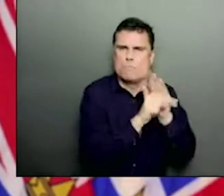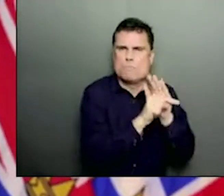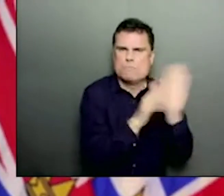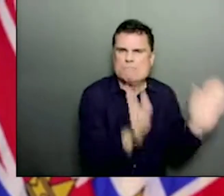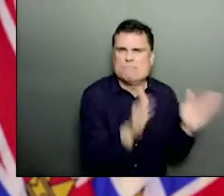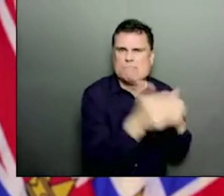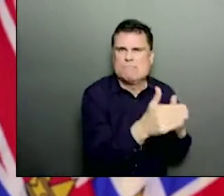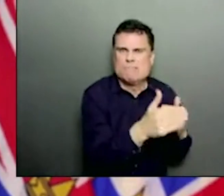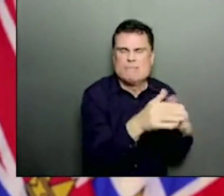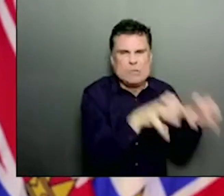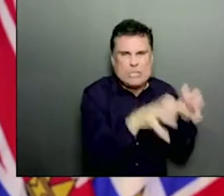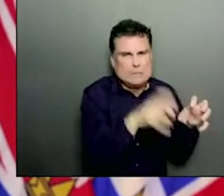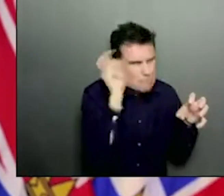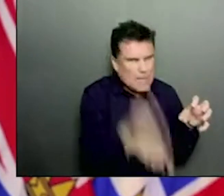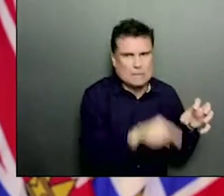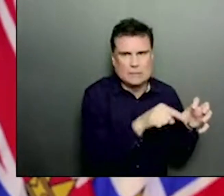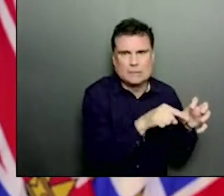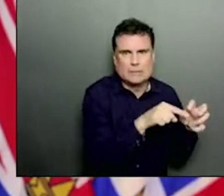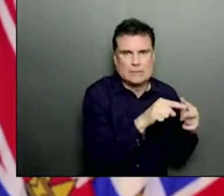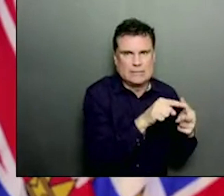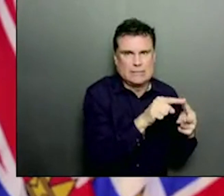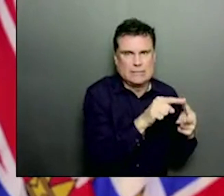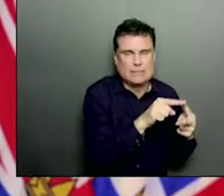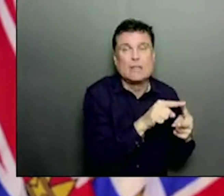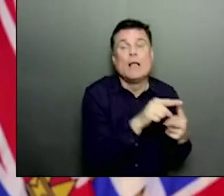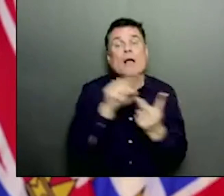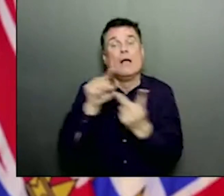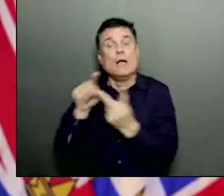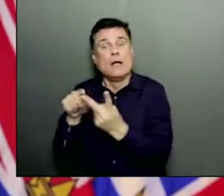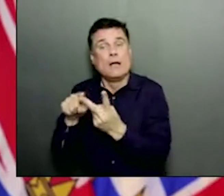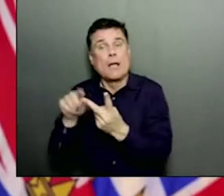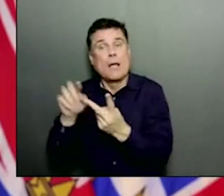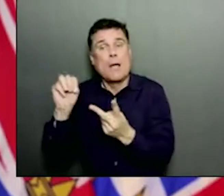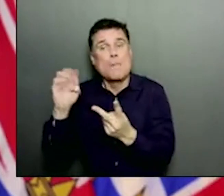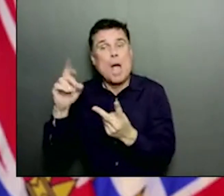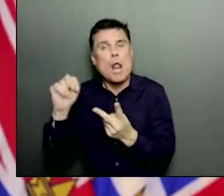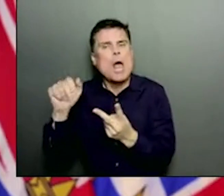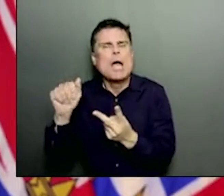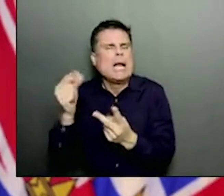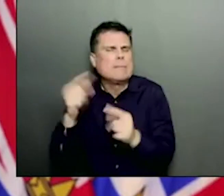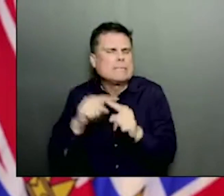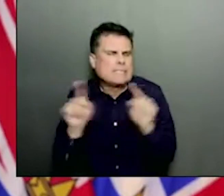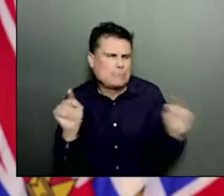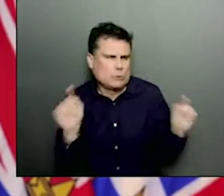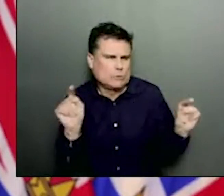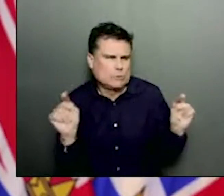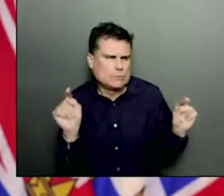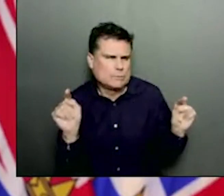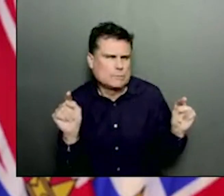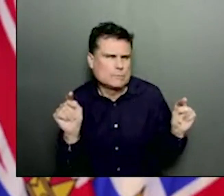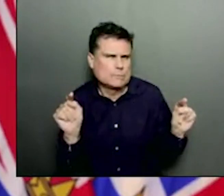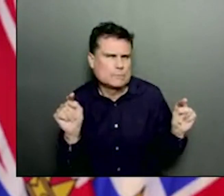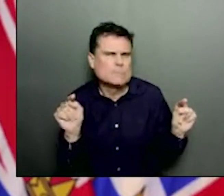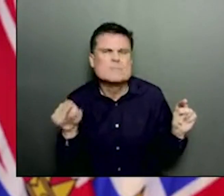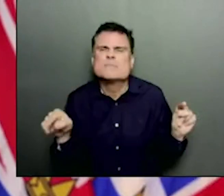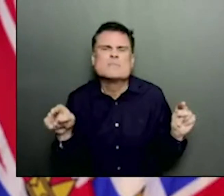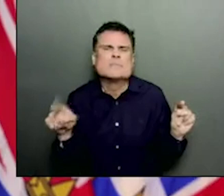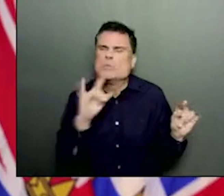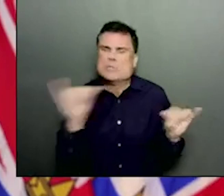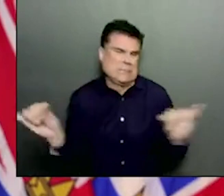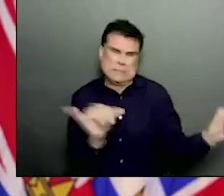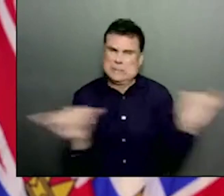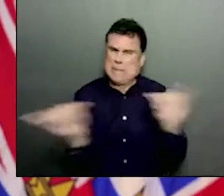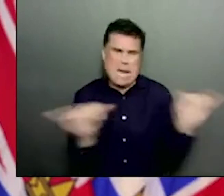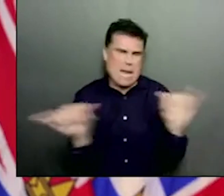piece. And they're both slightly different and very similar. We know that they do travel well frozen